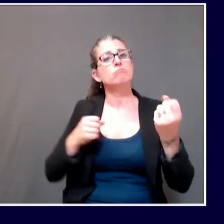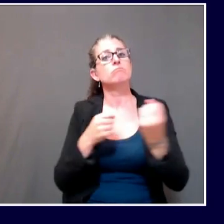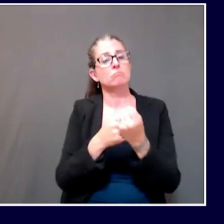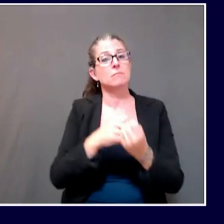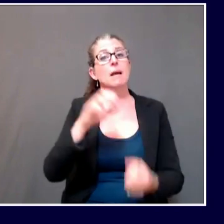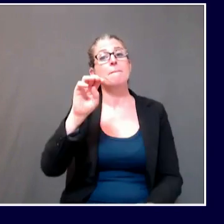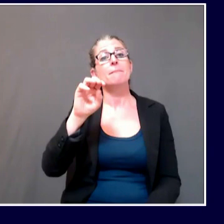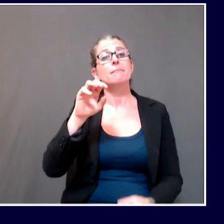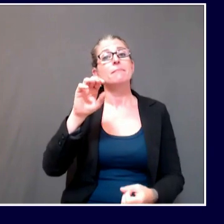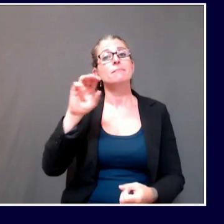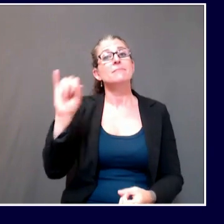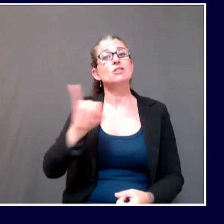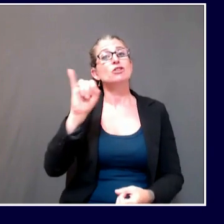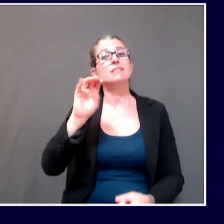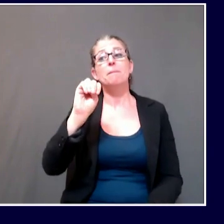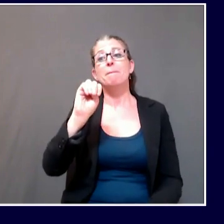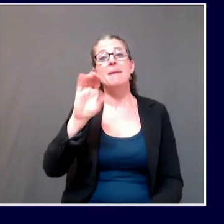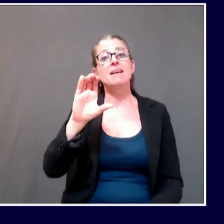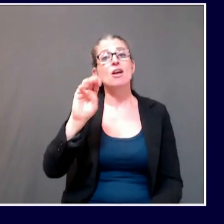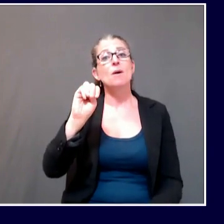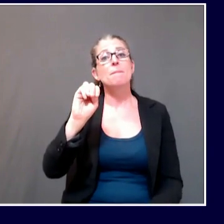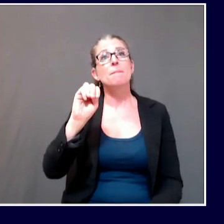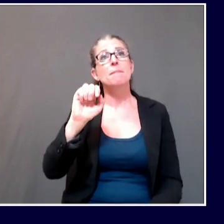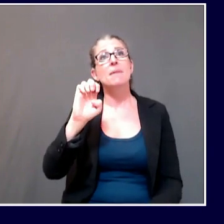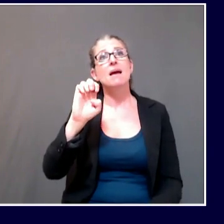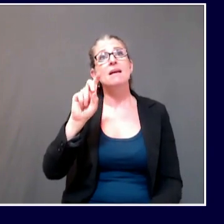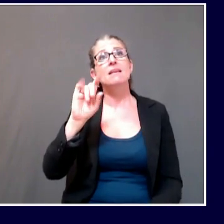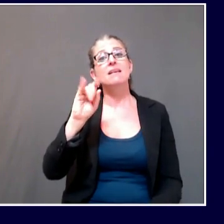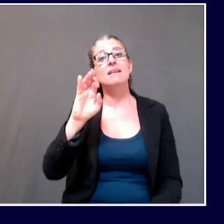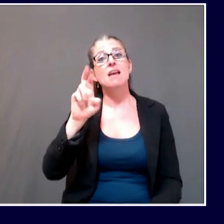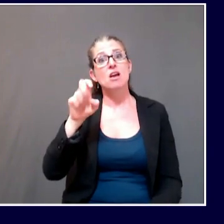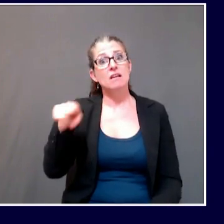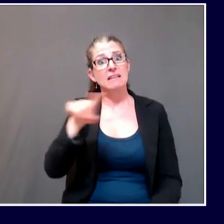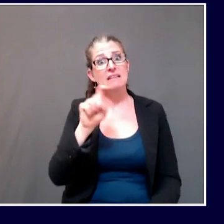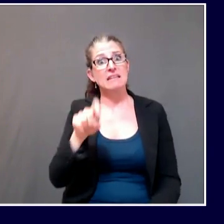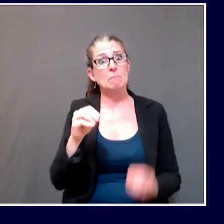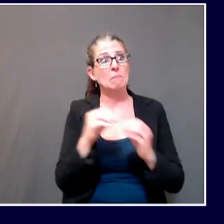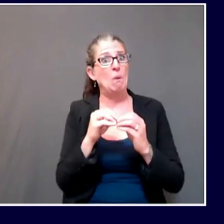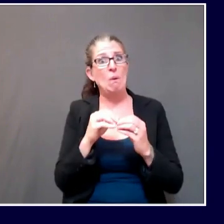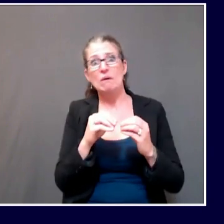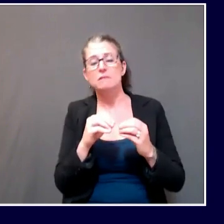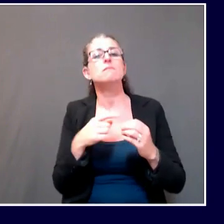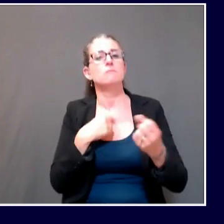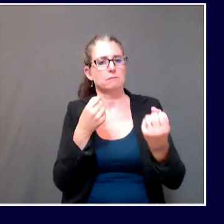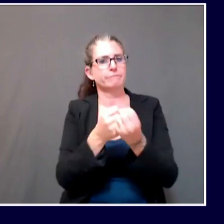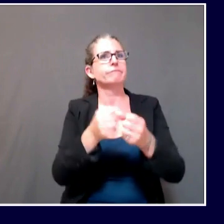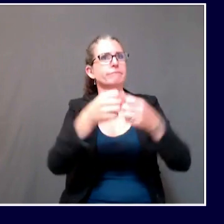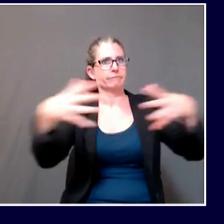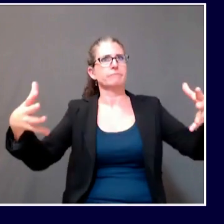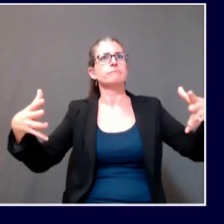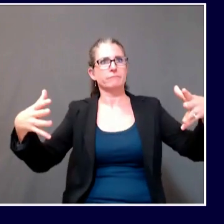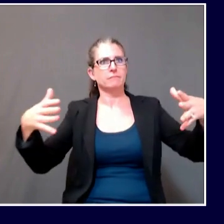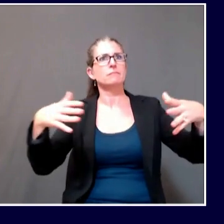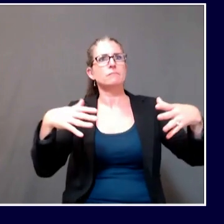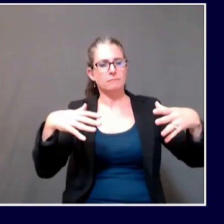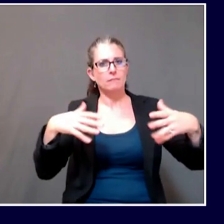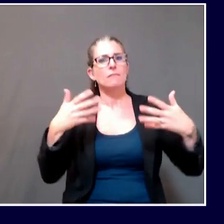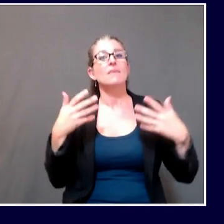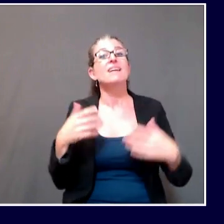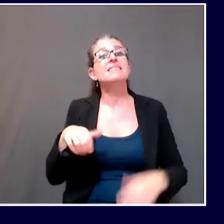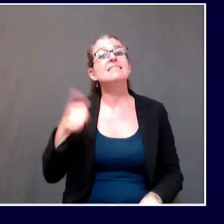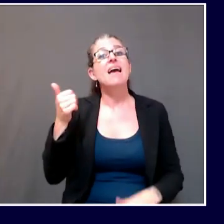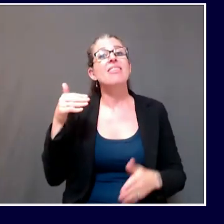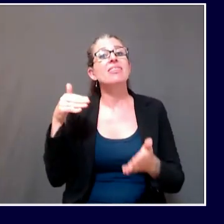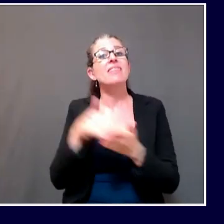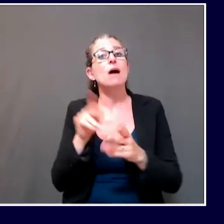are eligible for main care and getting health care who would not have been eligible before. You we are also using federal